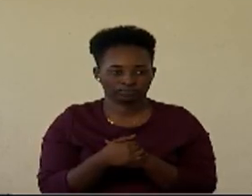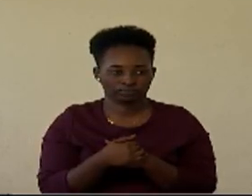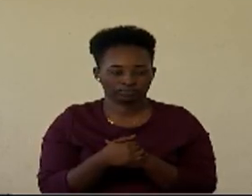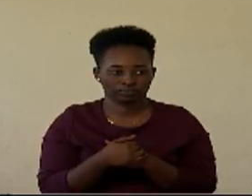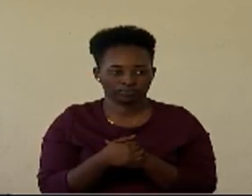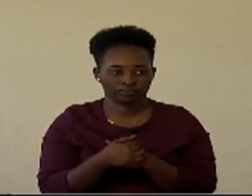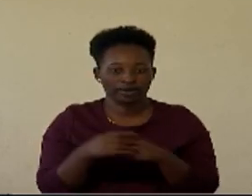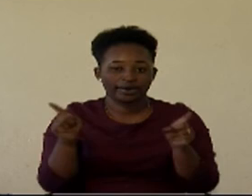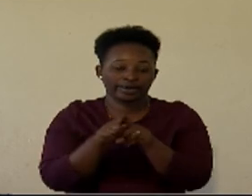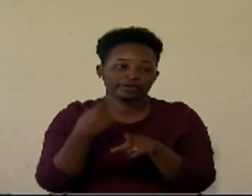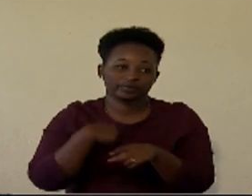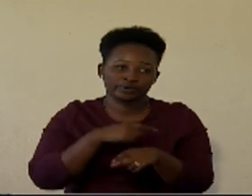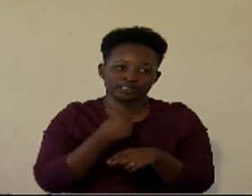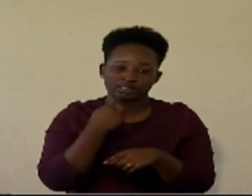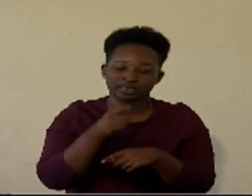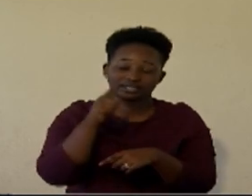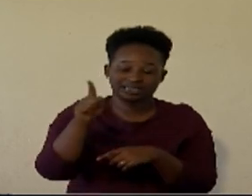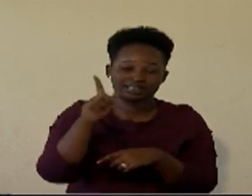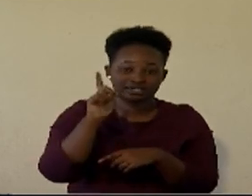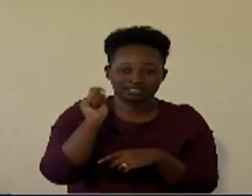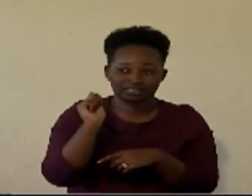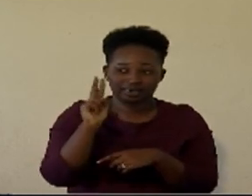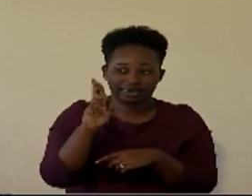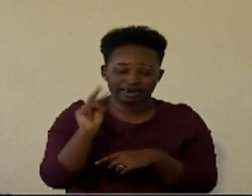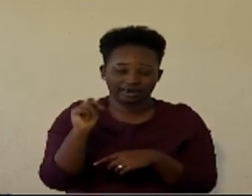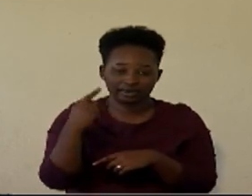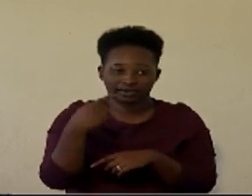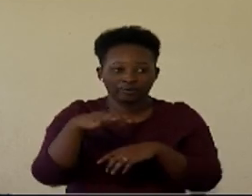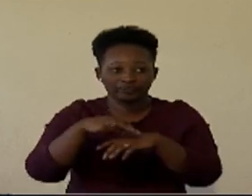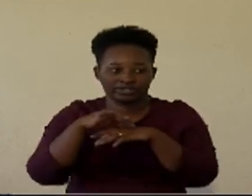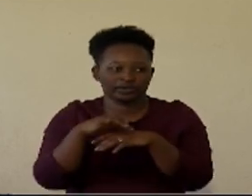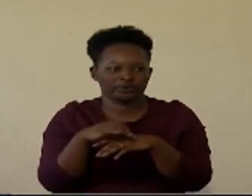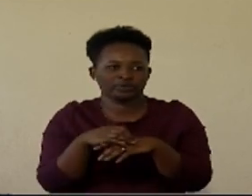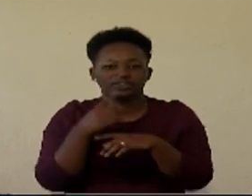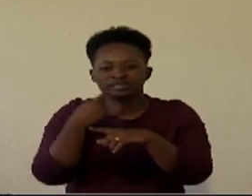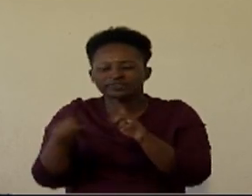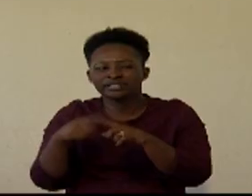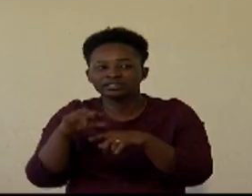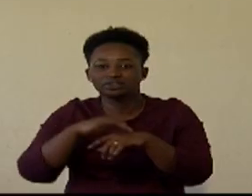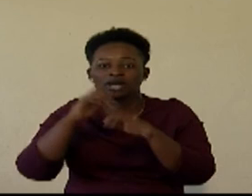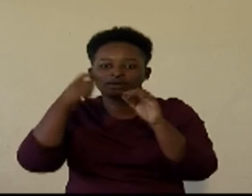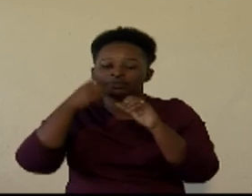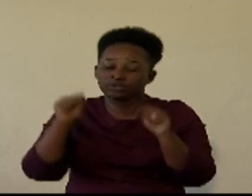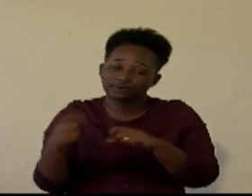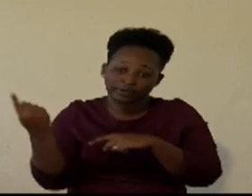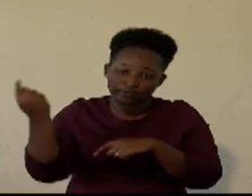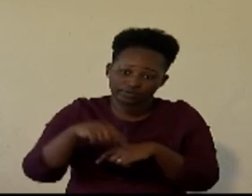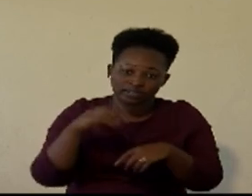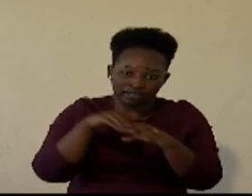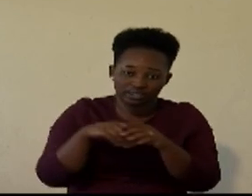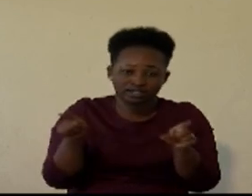like we said again this is a lung tissue and you have a tumor forming here several mutations must occur in the same cell so it must be